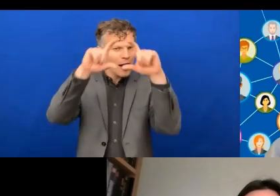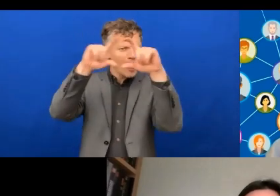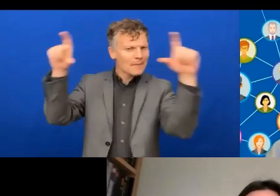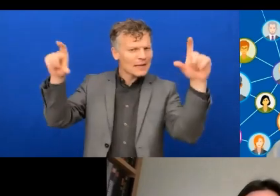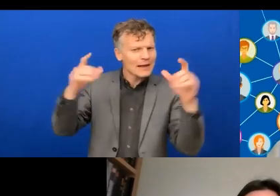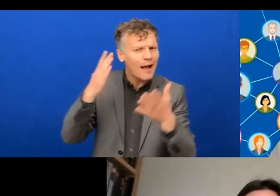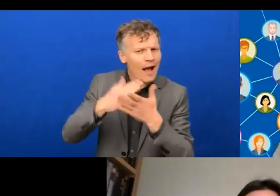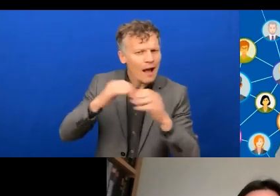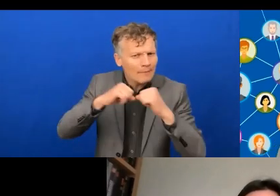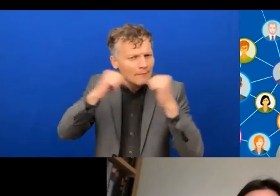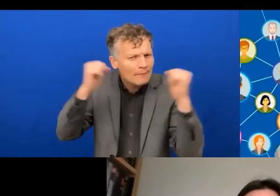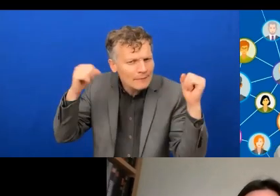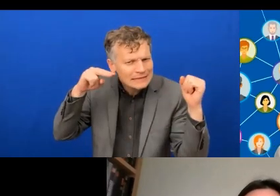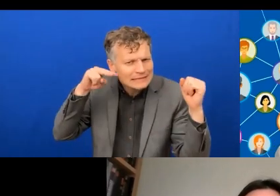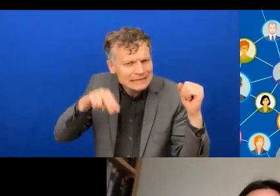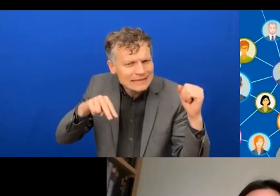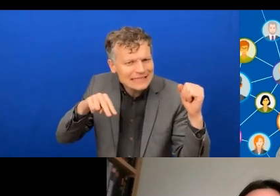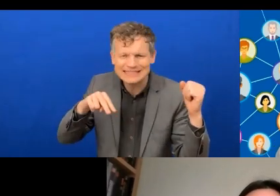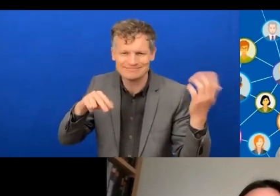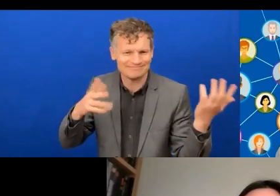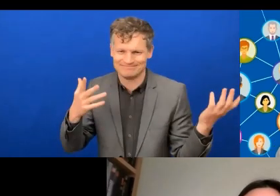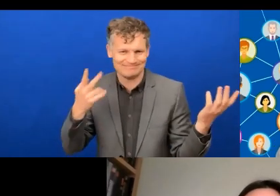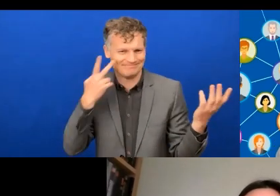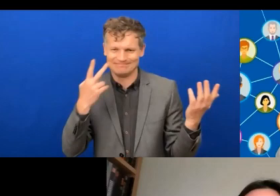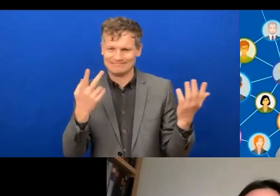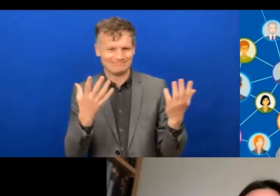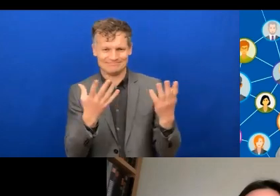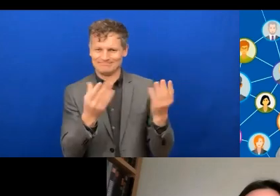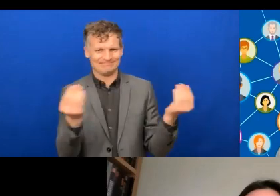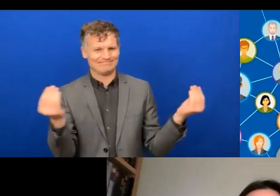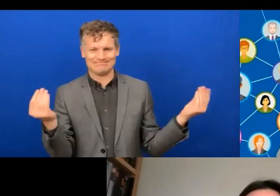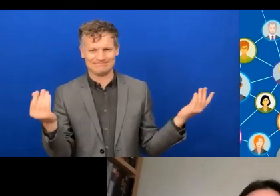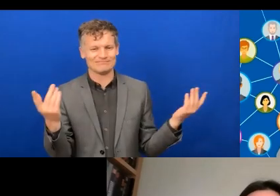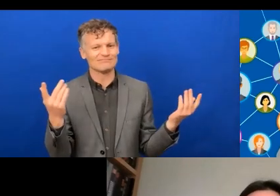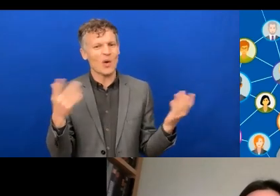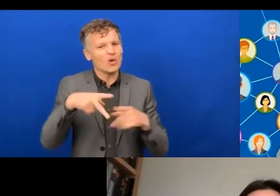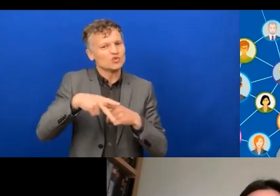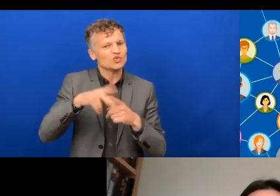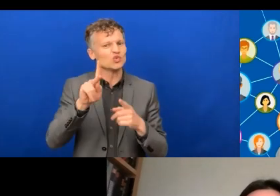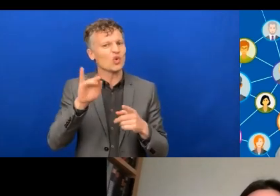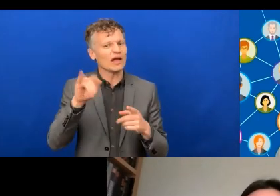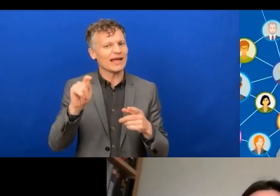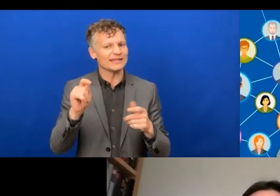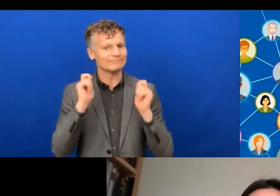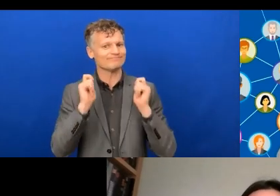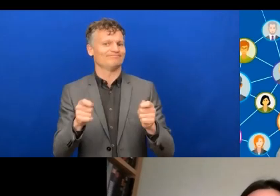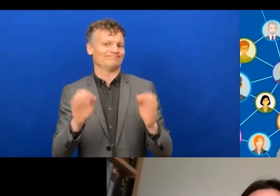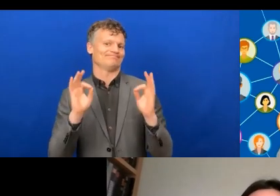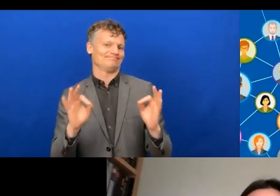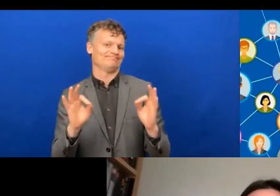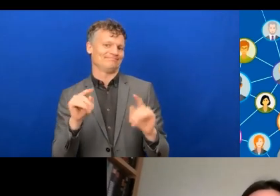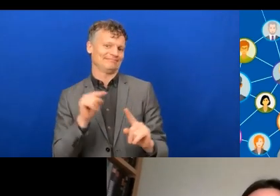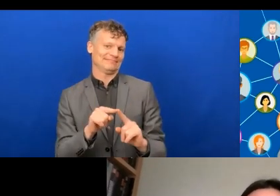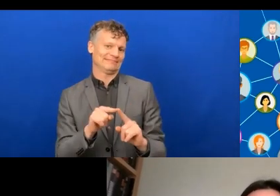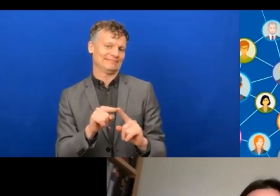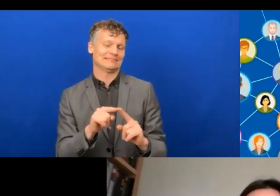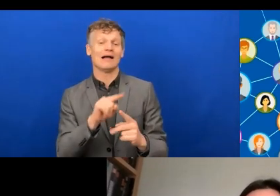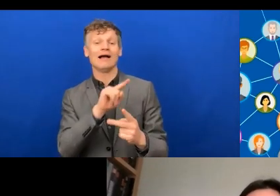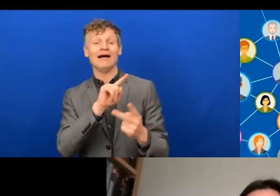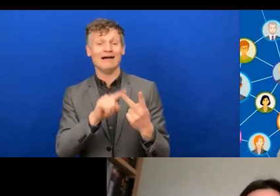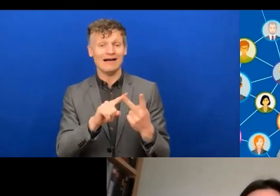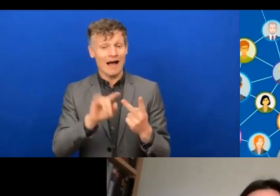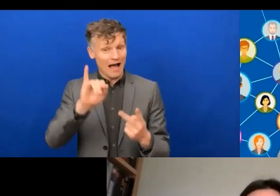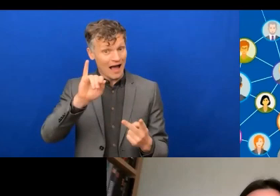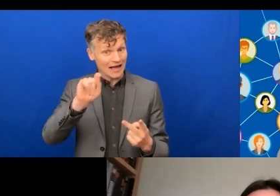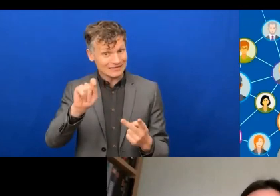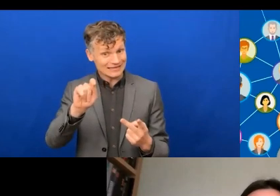So, um, so, so those are some, some of the challenges. And then in terms of IT, actually, um, supporting assistive